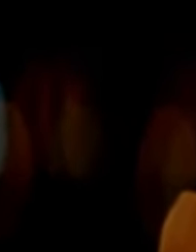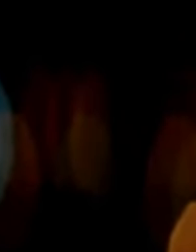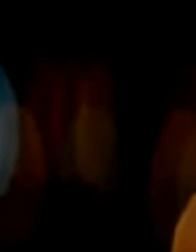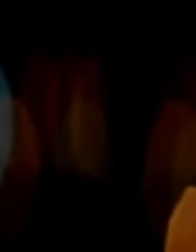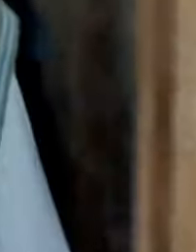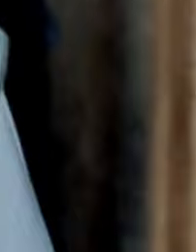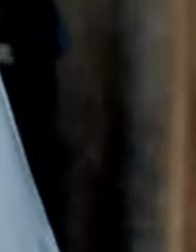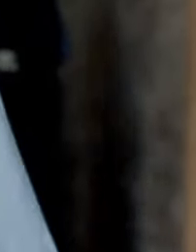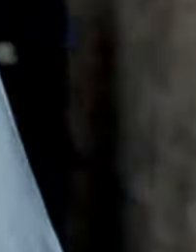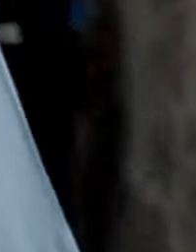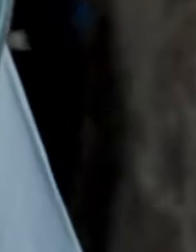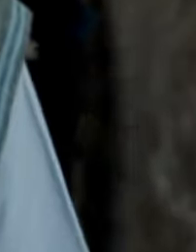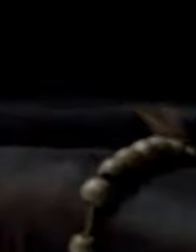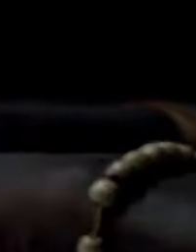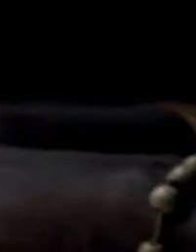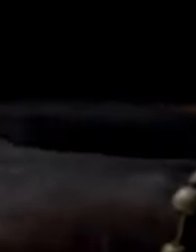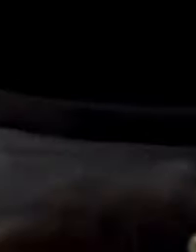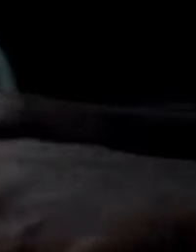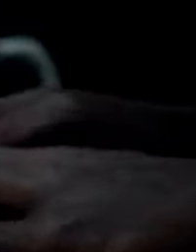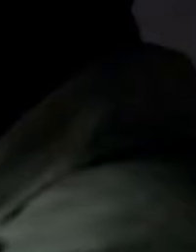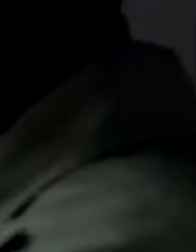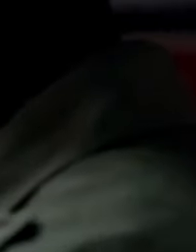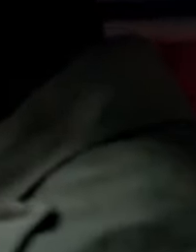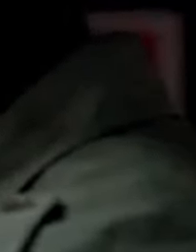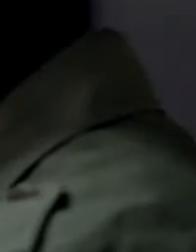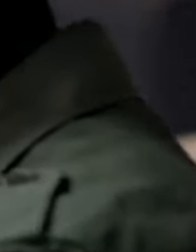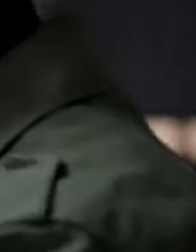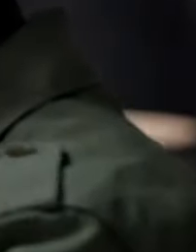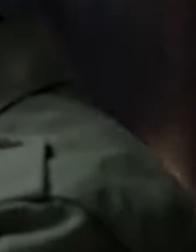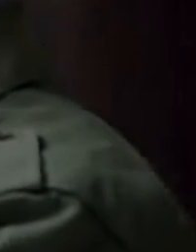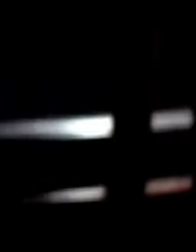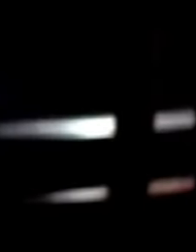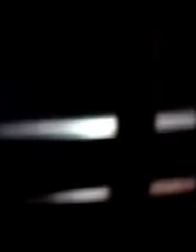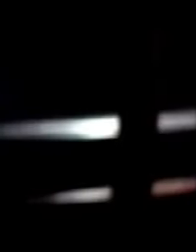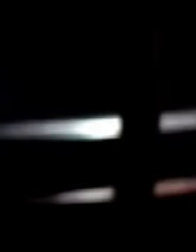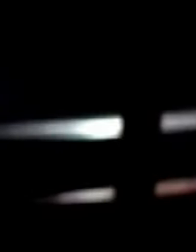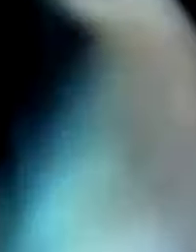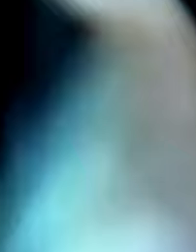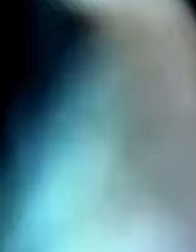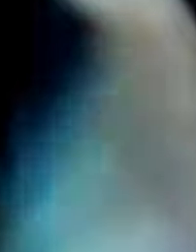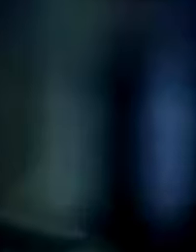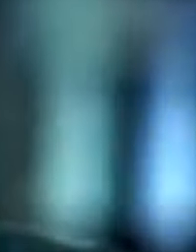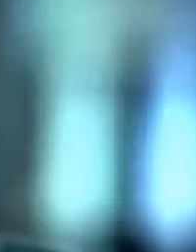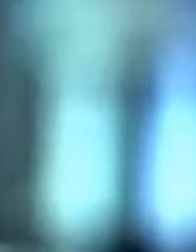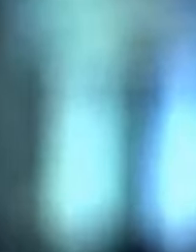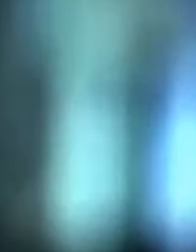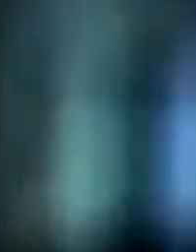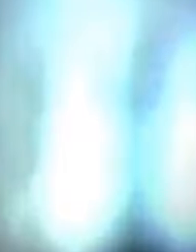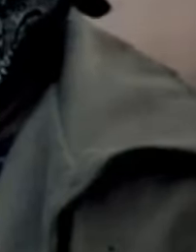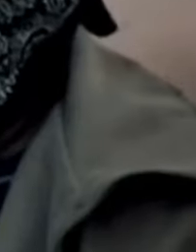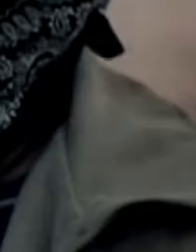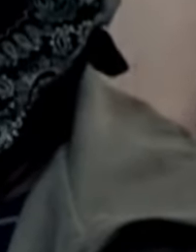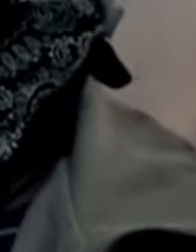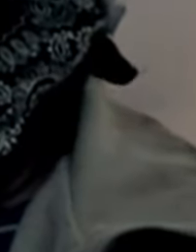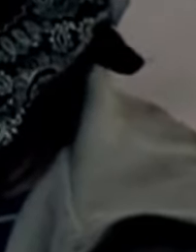We empower all people with education. We do not just bring you the news. We place you where the